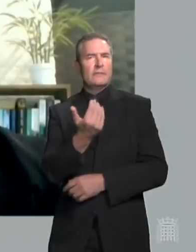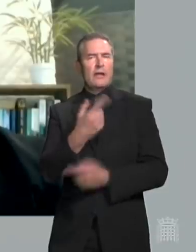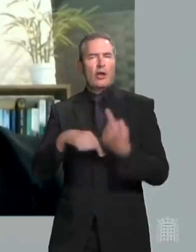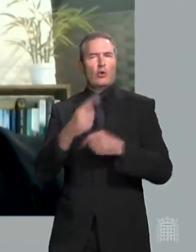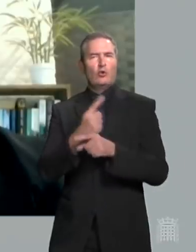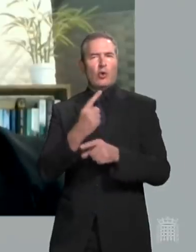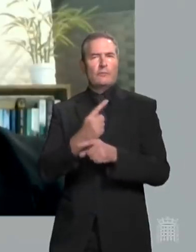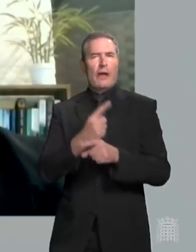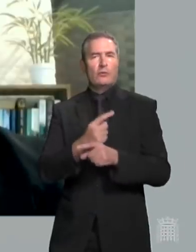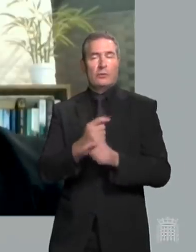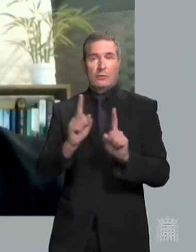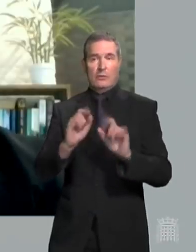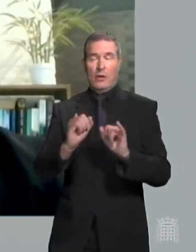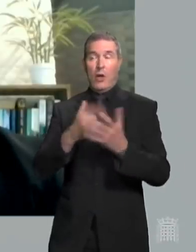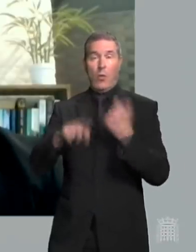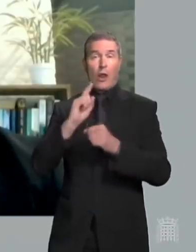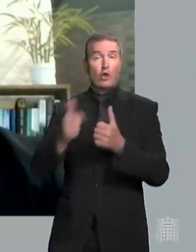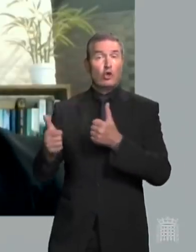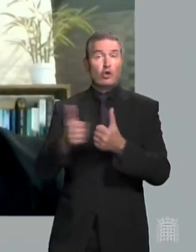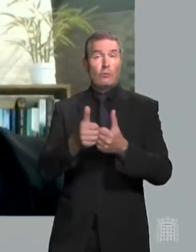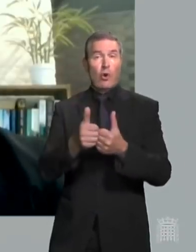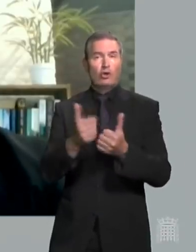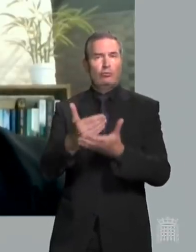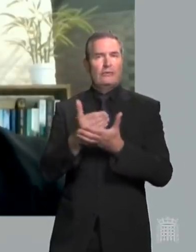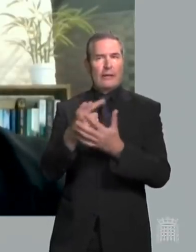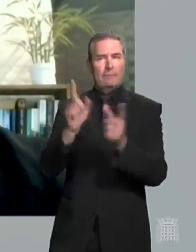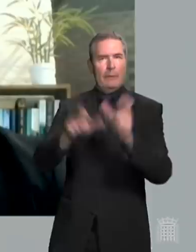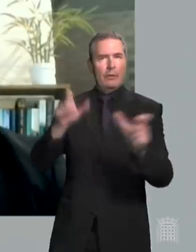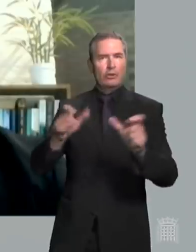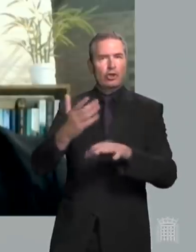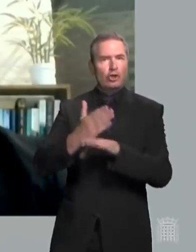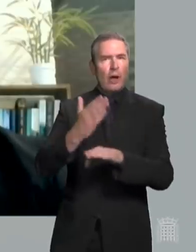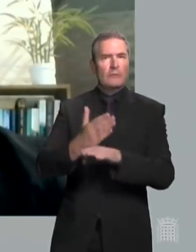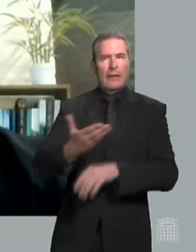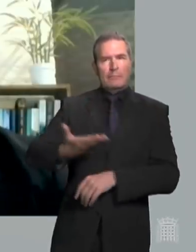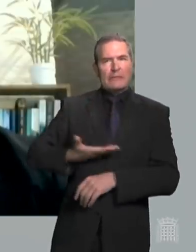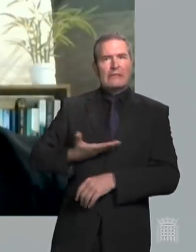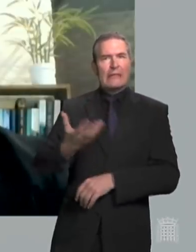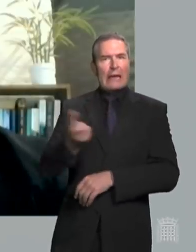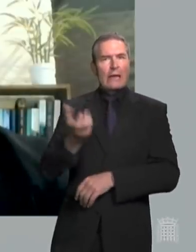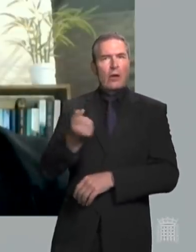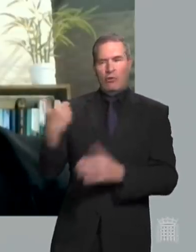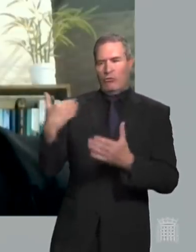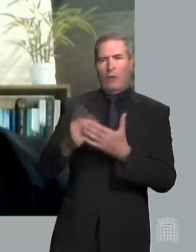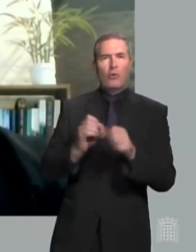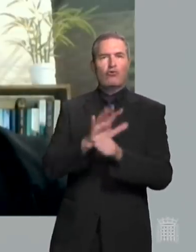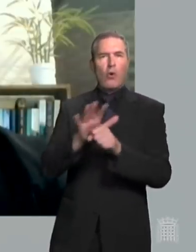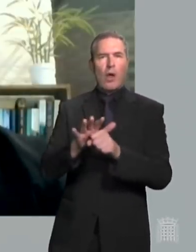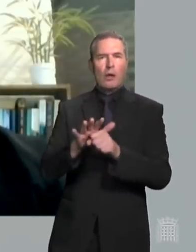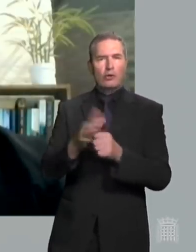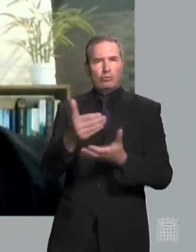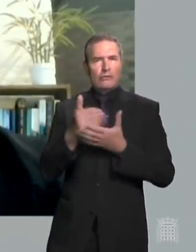had excluded from vital support to protect their jobs businesses and incomes during the coronavirus pandemic